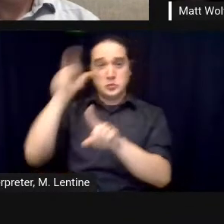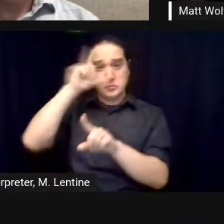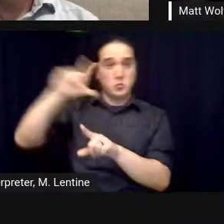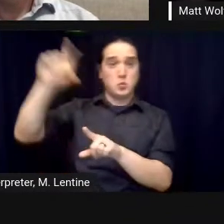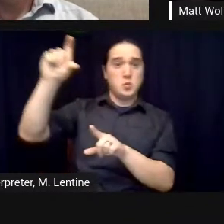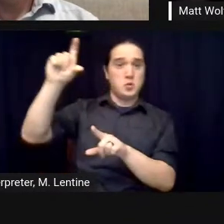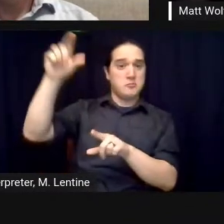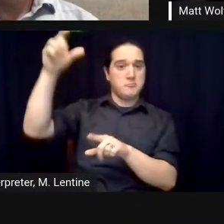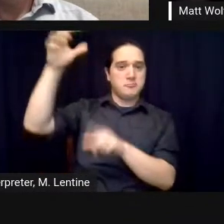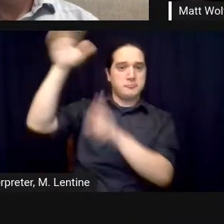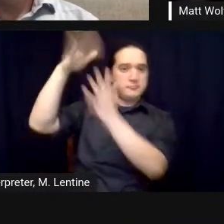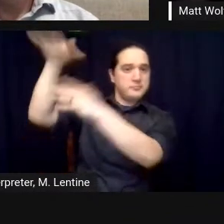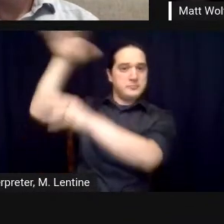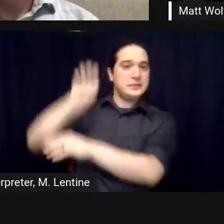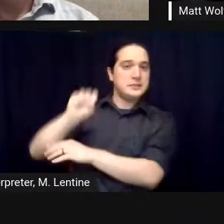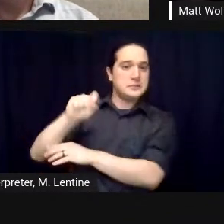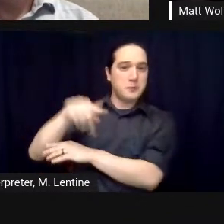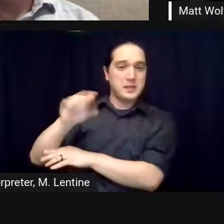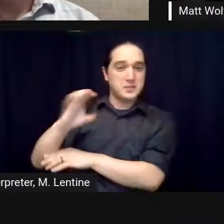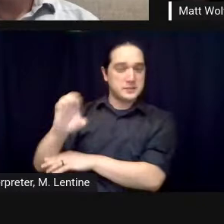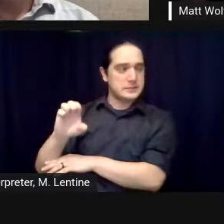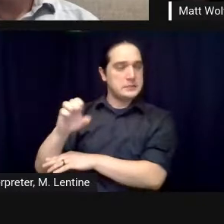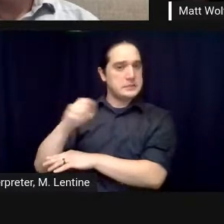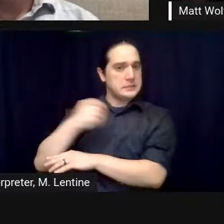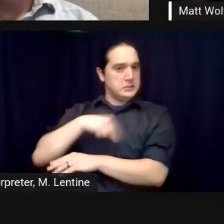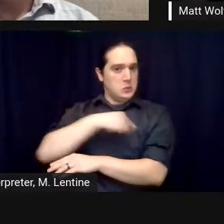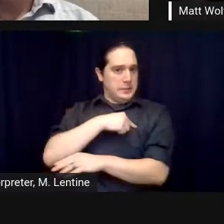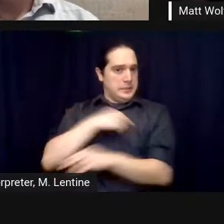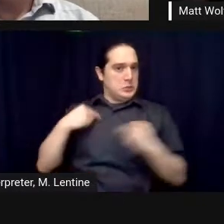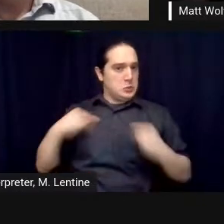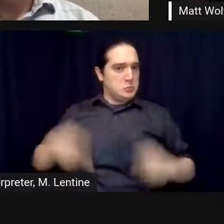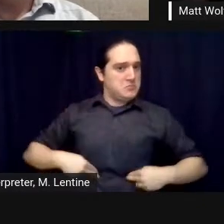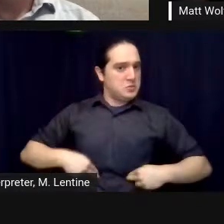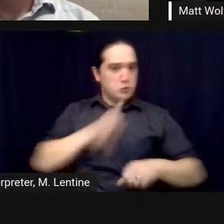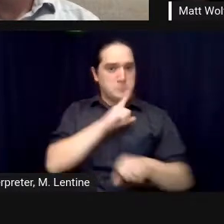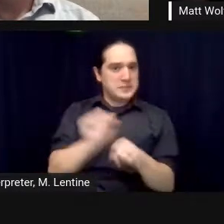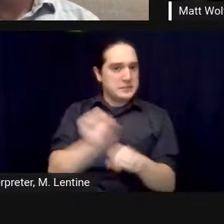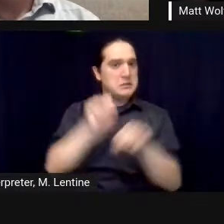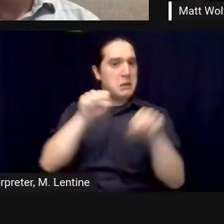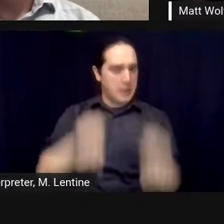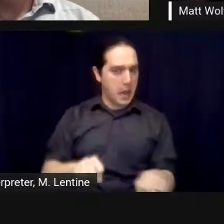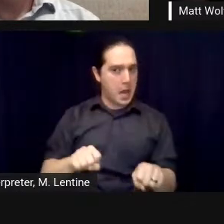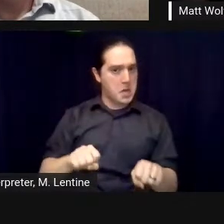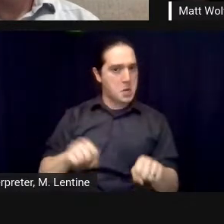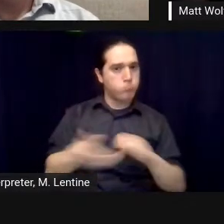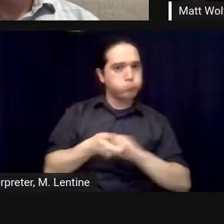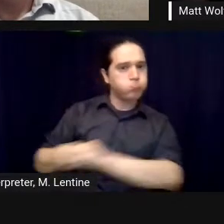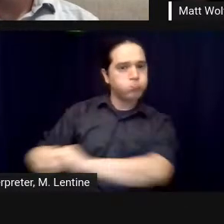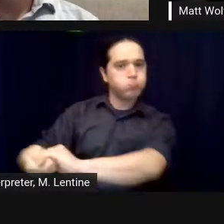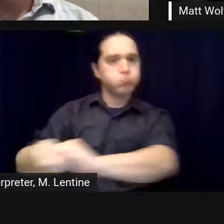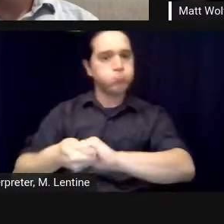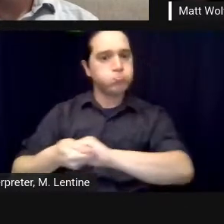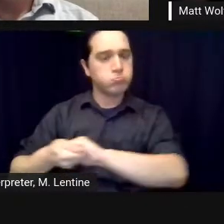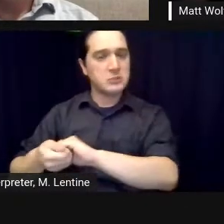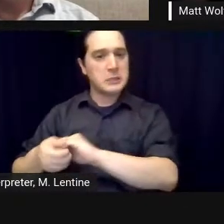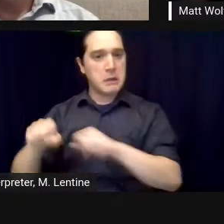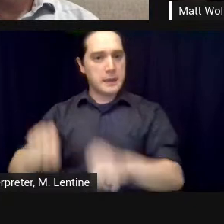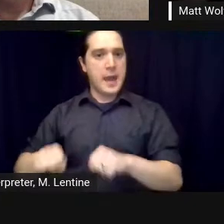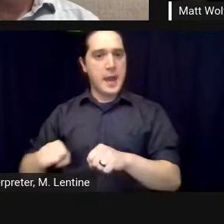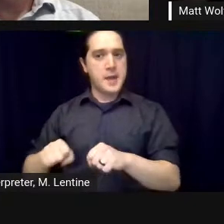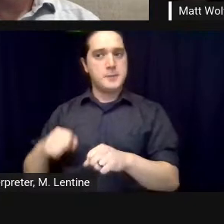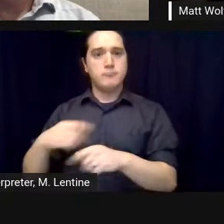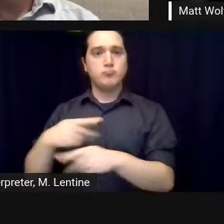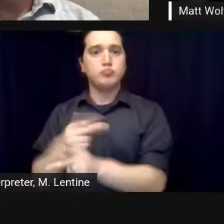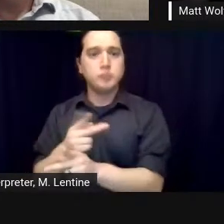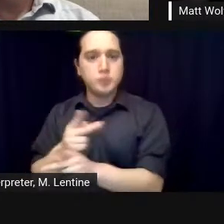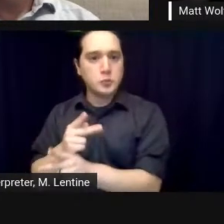we're 50 years ahead of the curve here we're 50 years ahead of our time but it's just amazing and as scary as